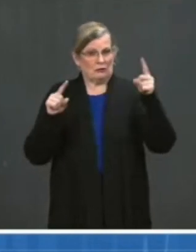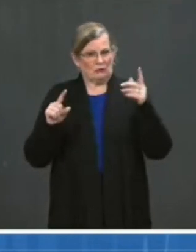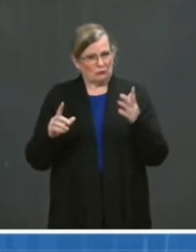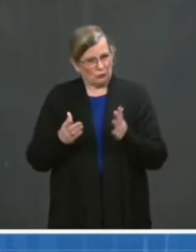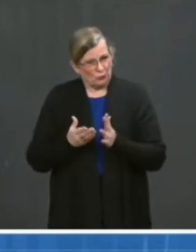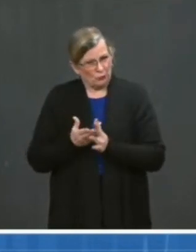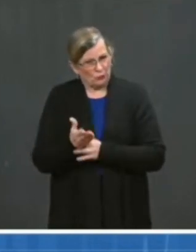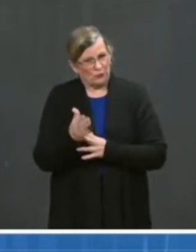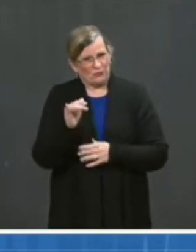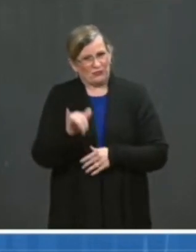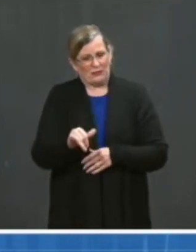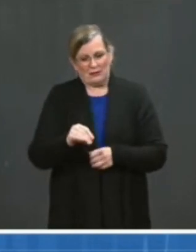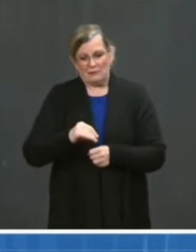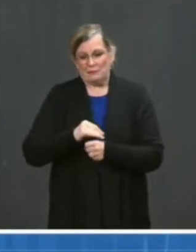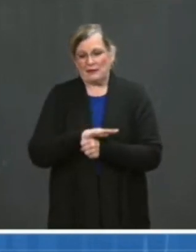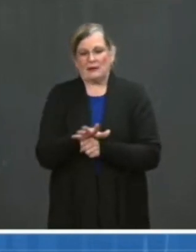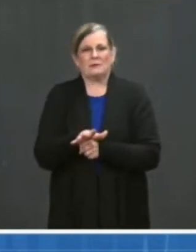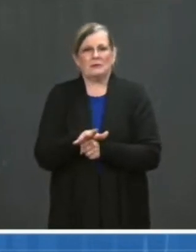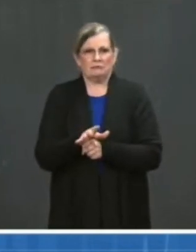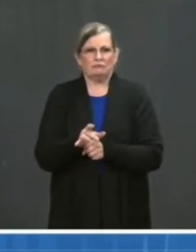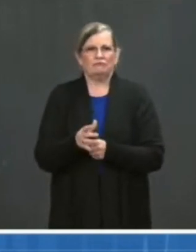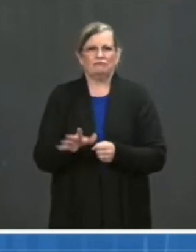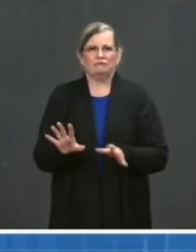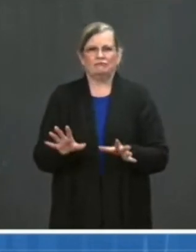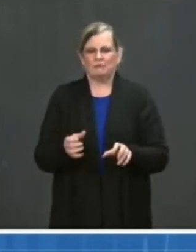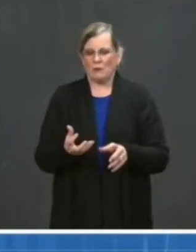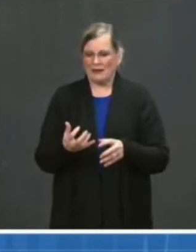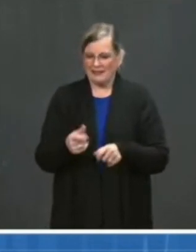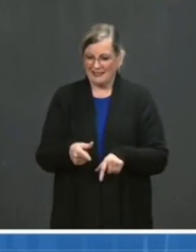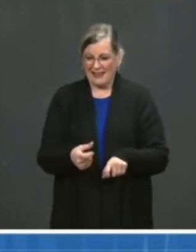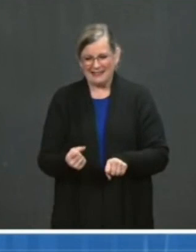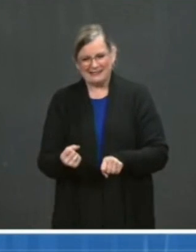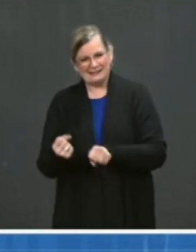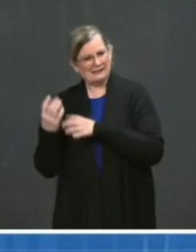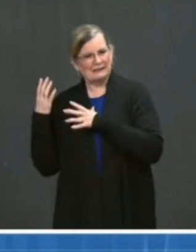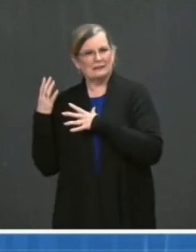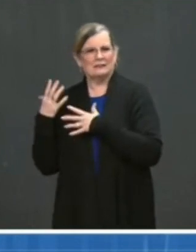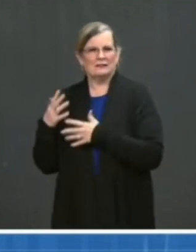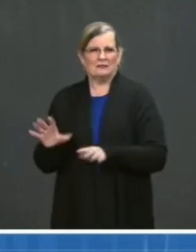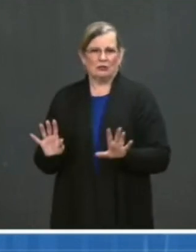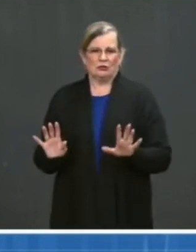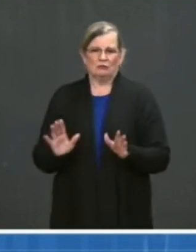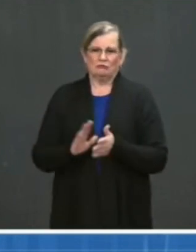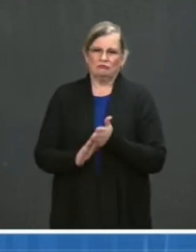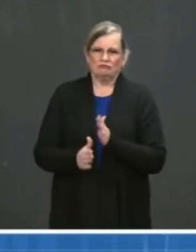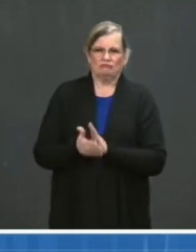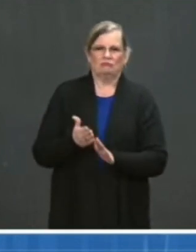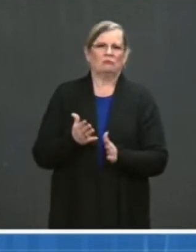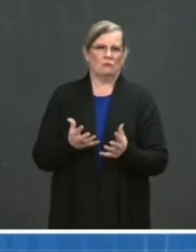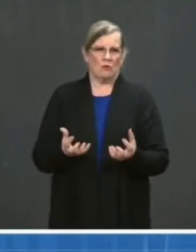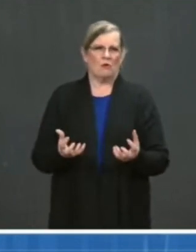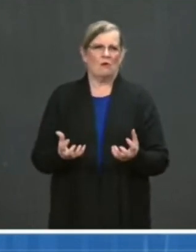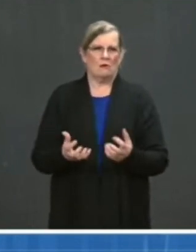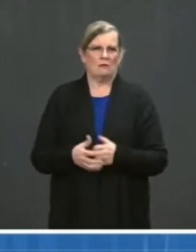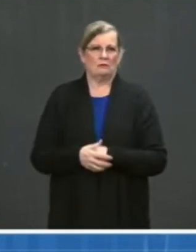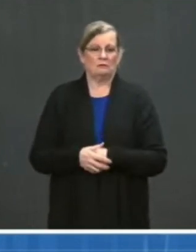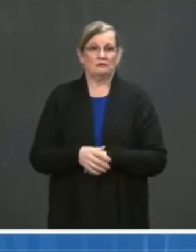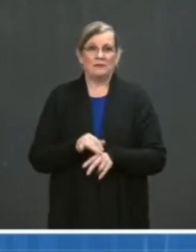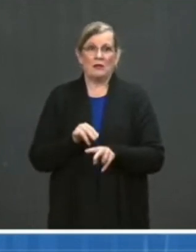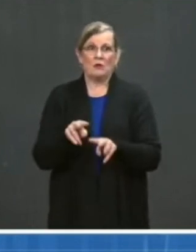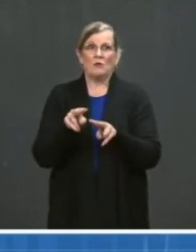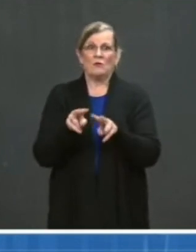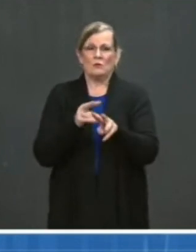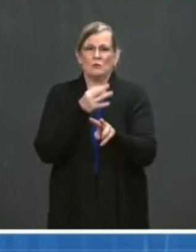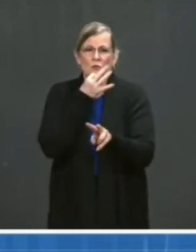so we need everyone to do their part. That's why the President called on every governor, mayor, and local